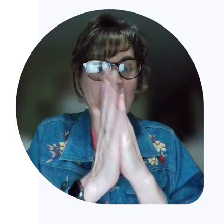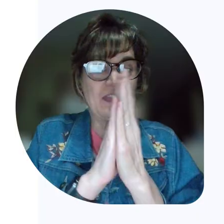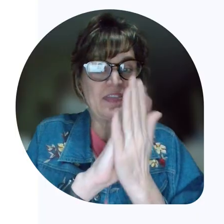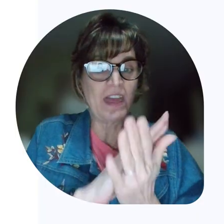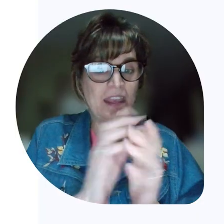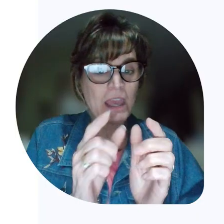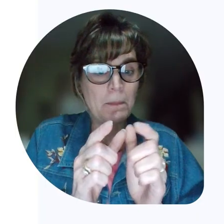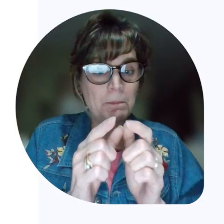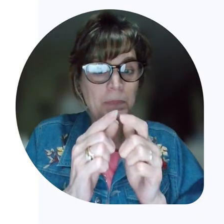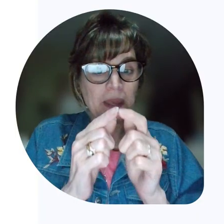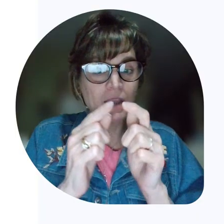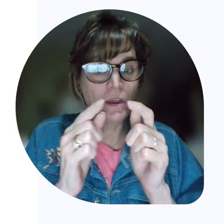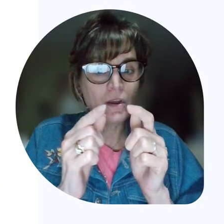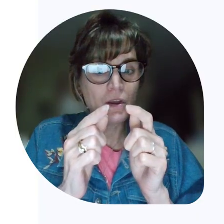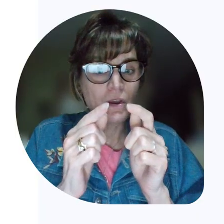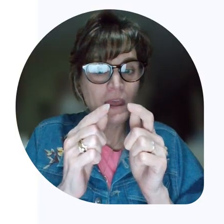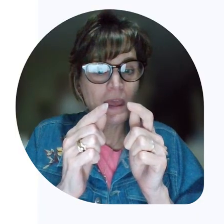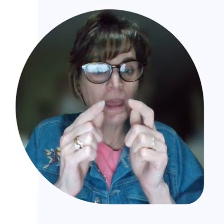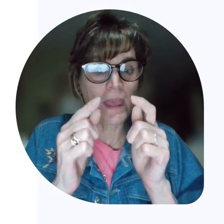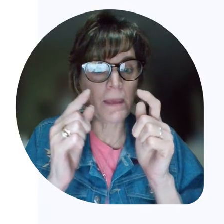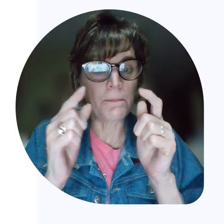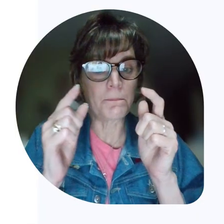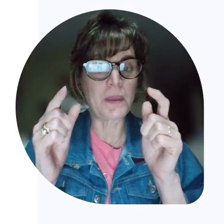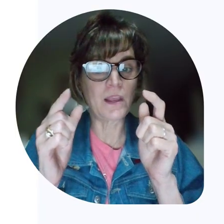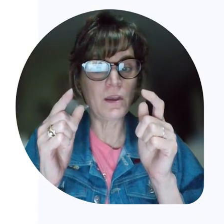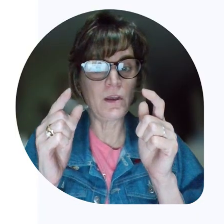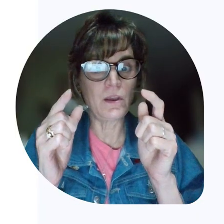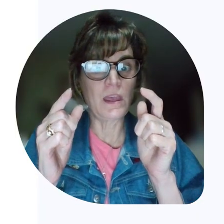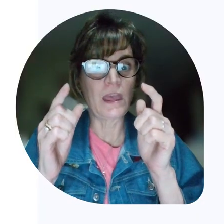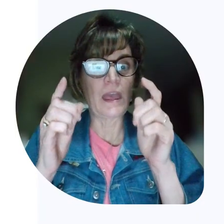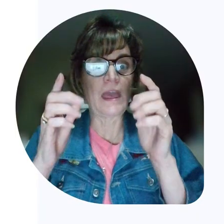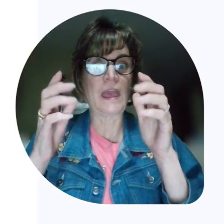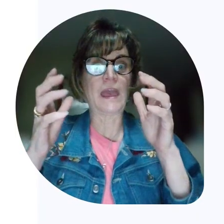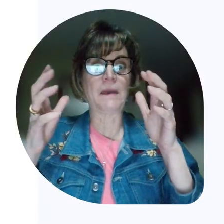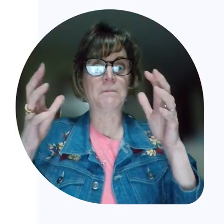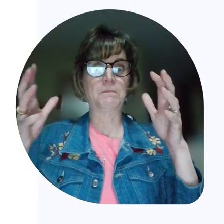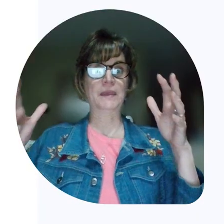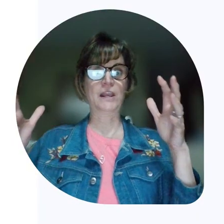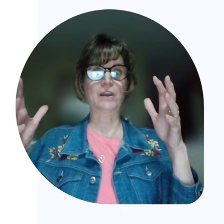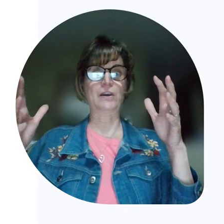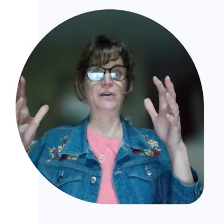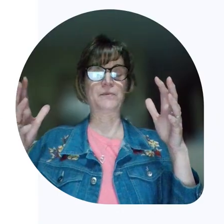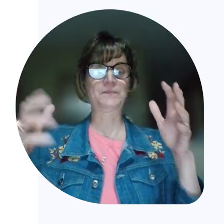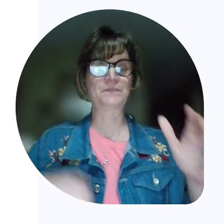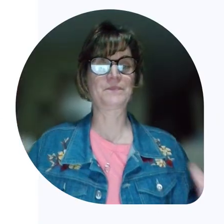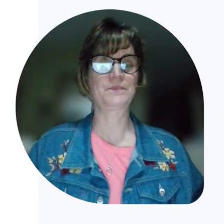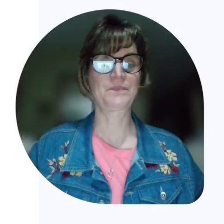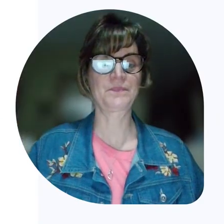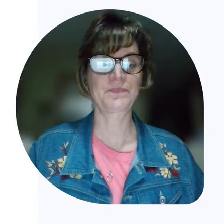They get bigger and bigger and bigger.